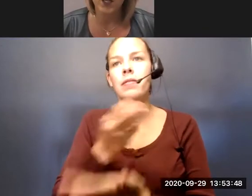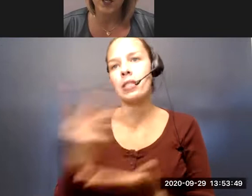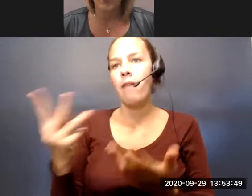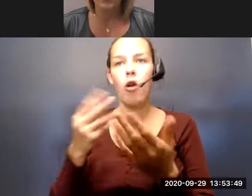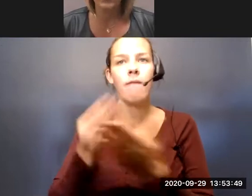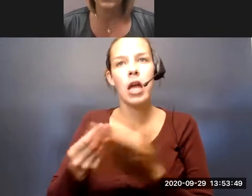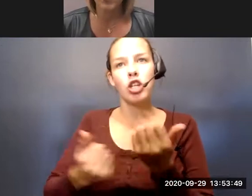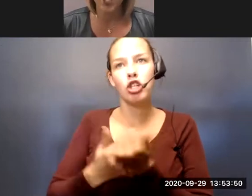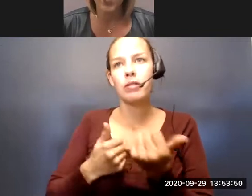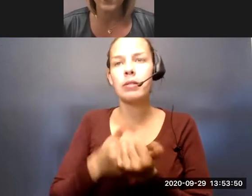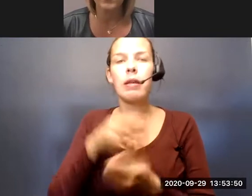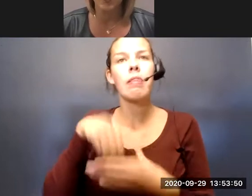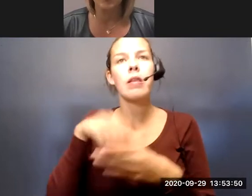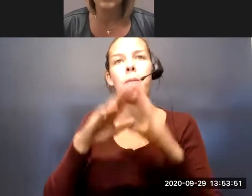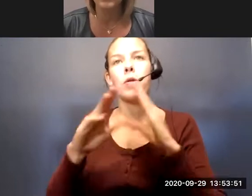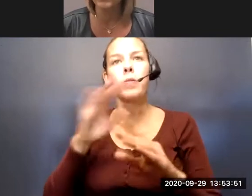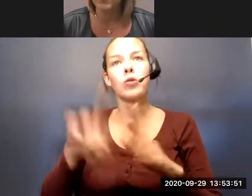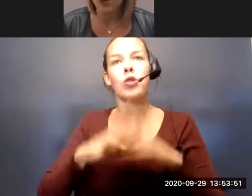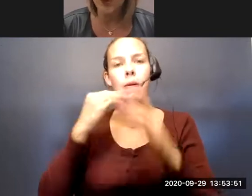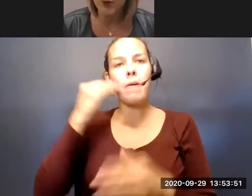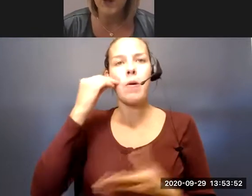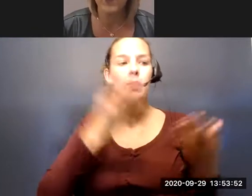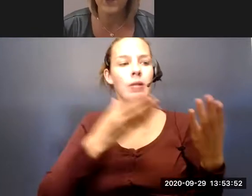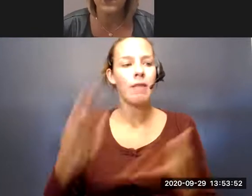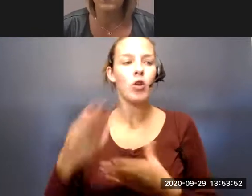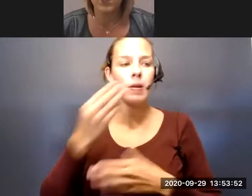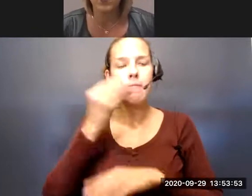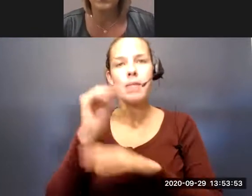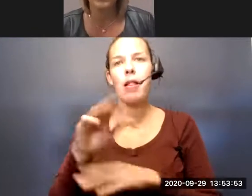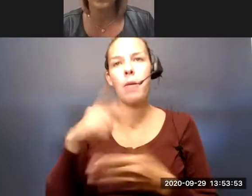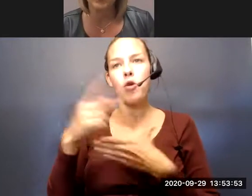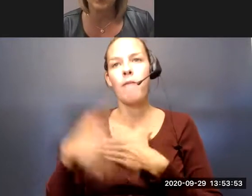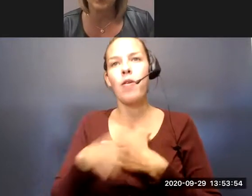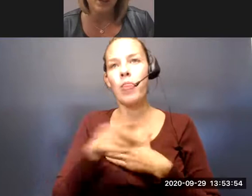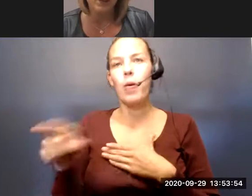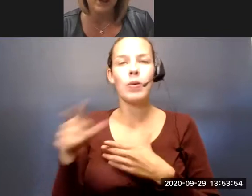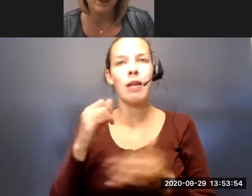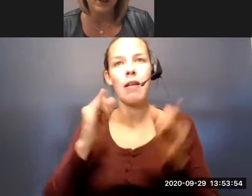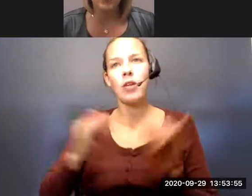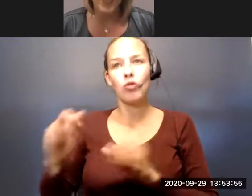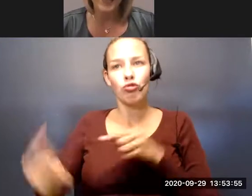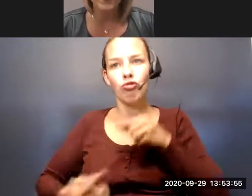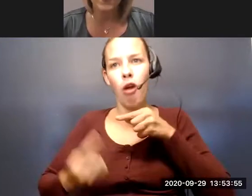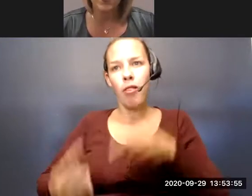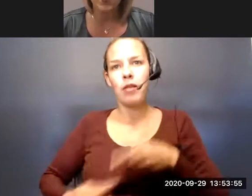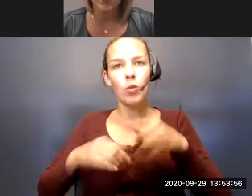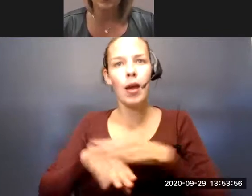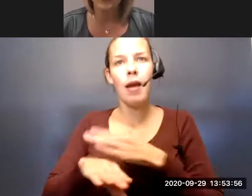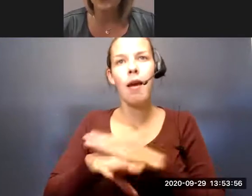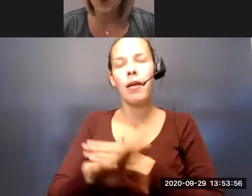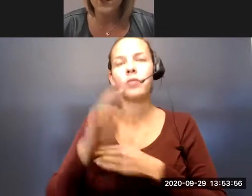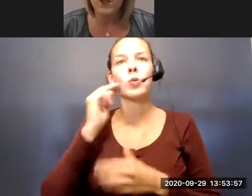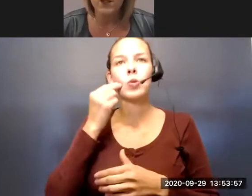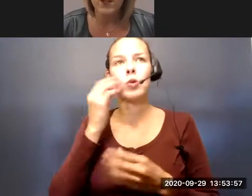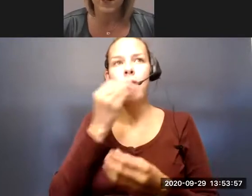community, were able to start a small home delivered meal program for those individuals that were really struggling to access nutritional